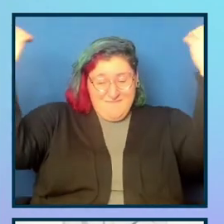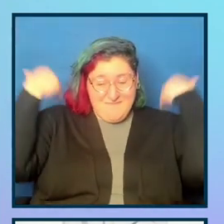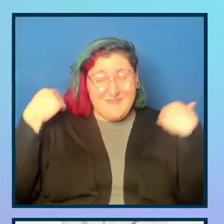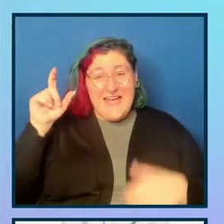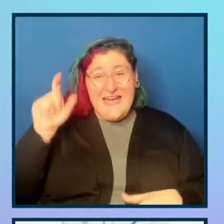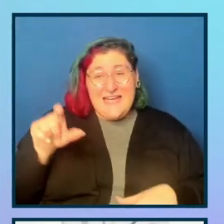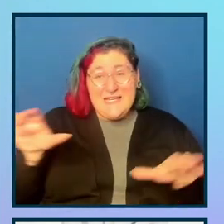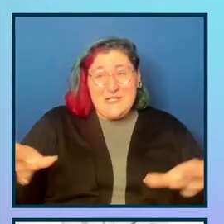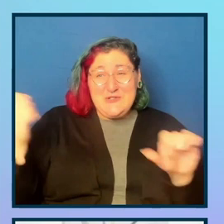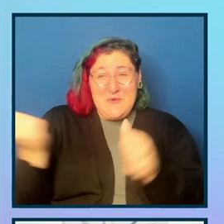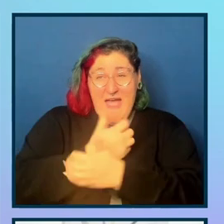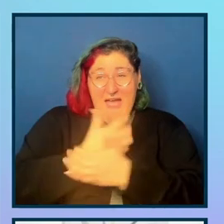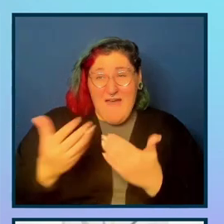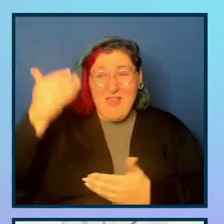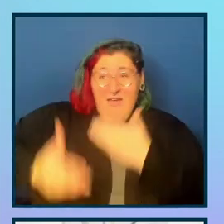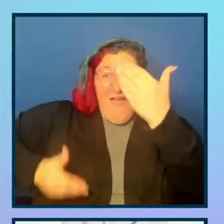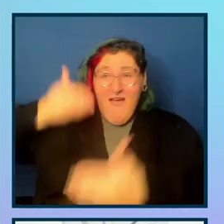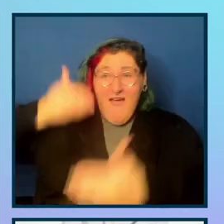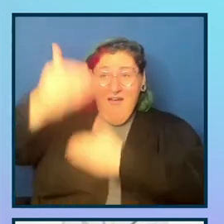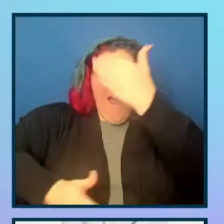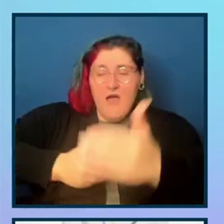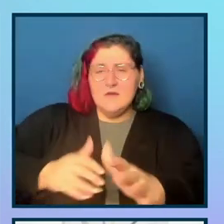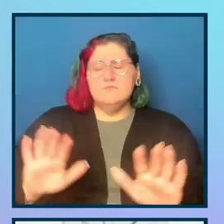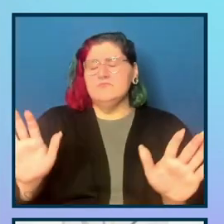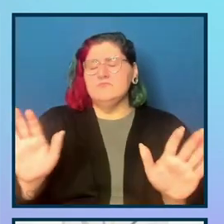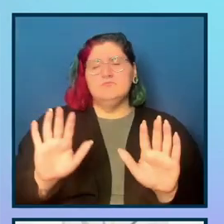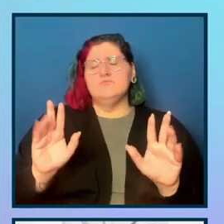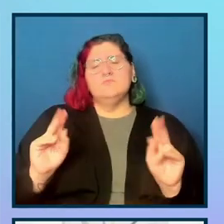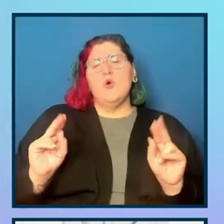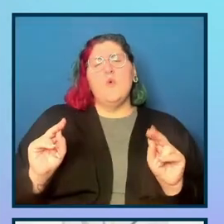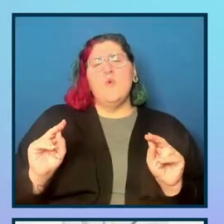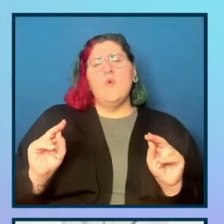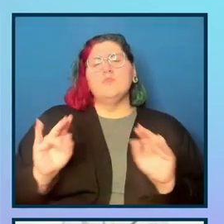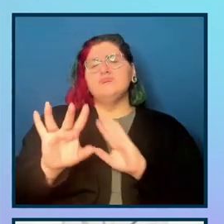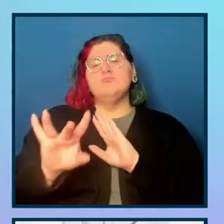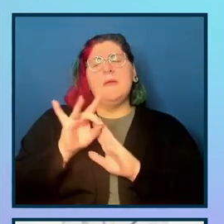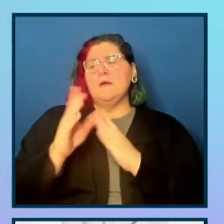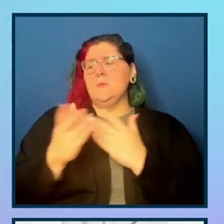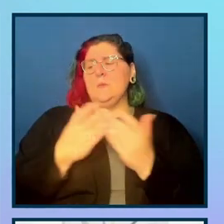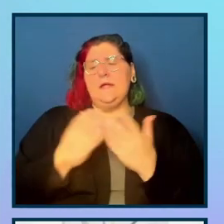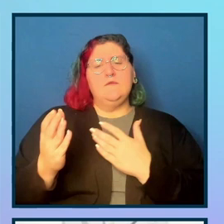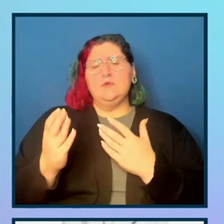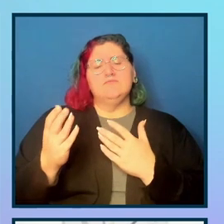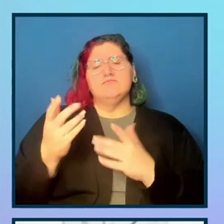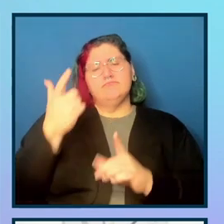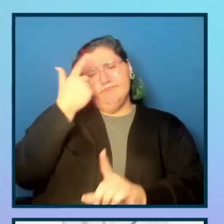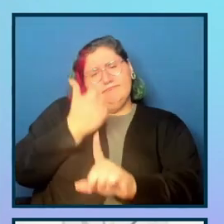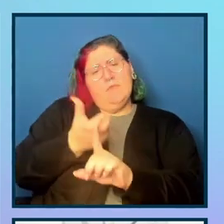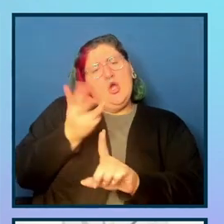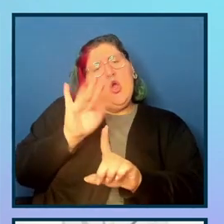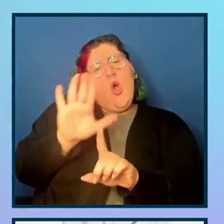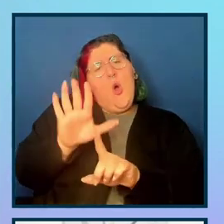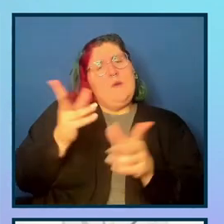do everything? No. You can adopt each one of these 12 steps at your own pace, according to your